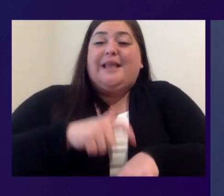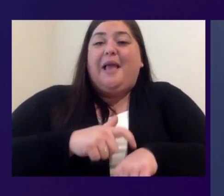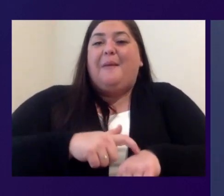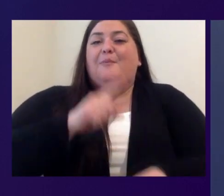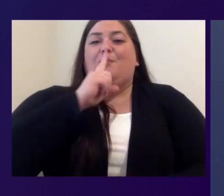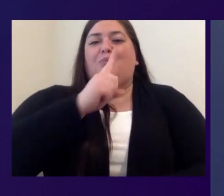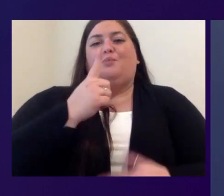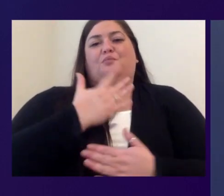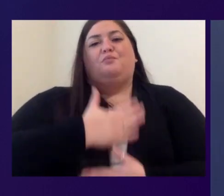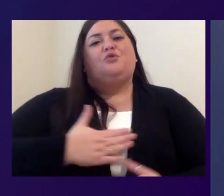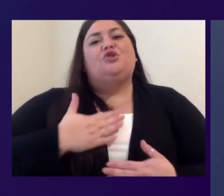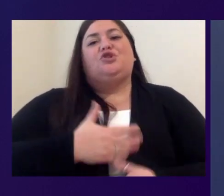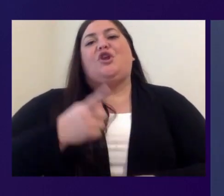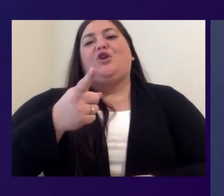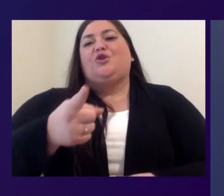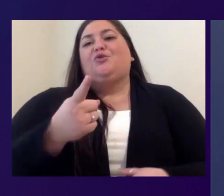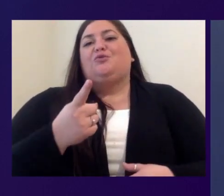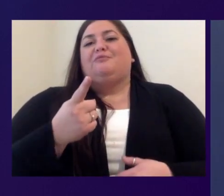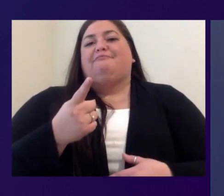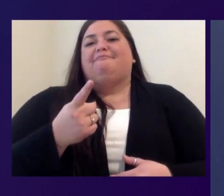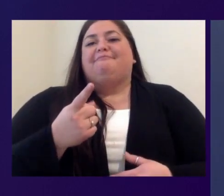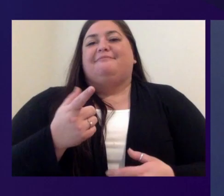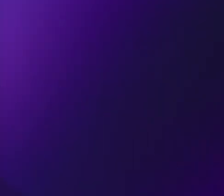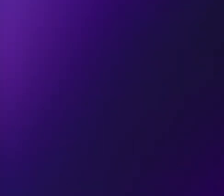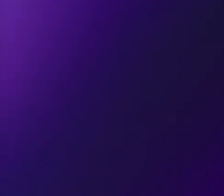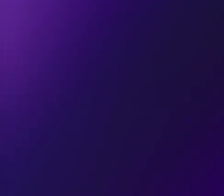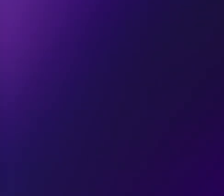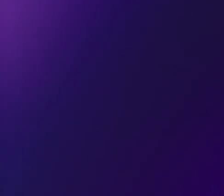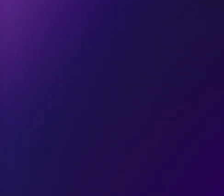you spending part of your day with us. Have a great day.